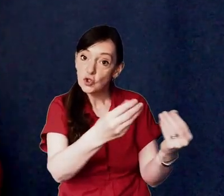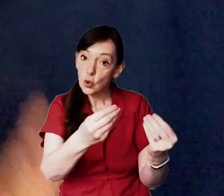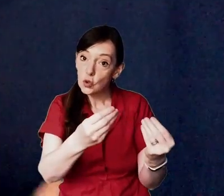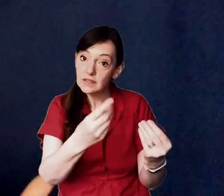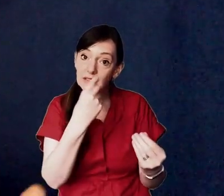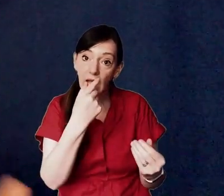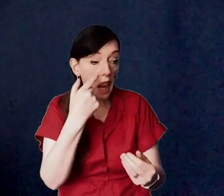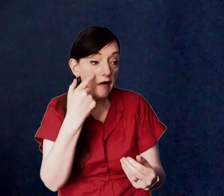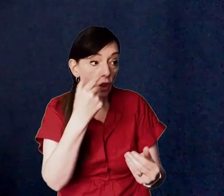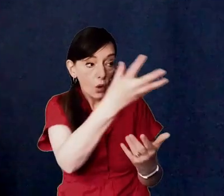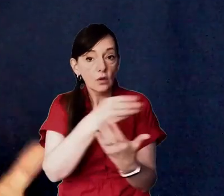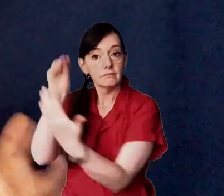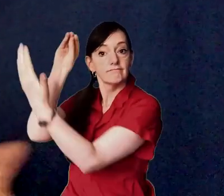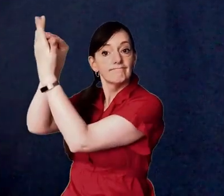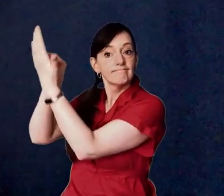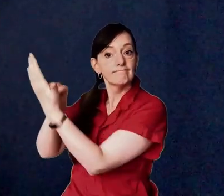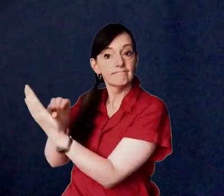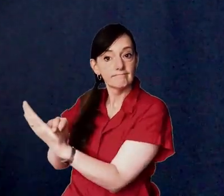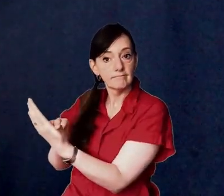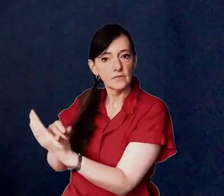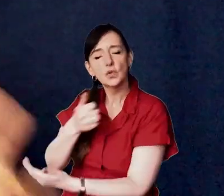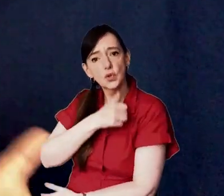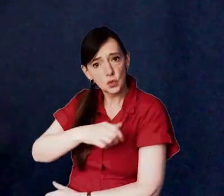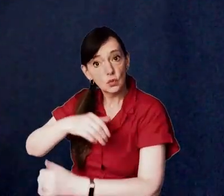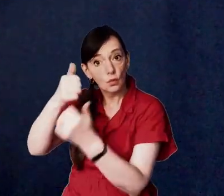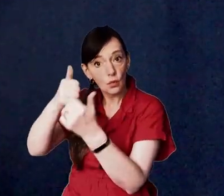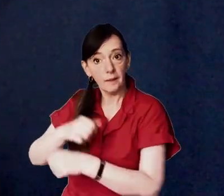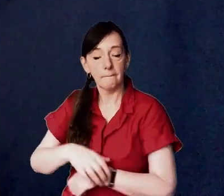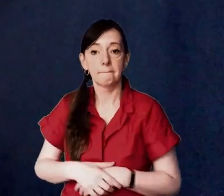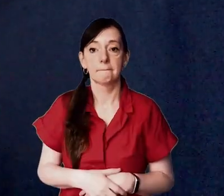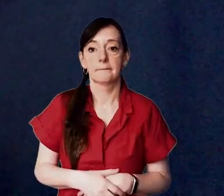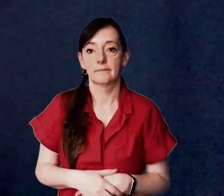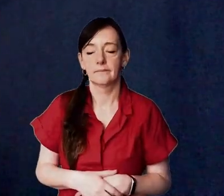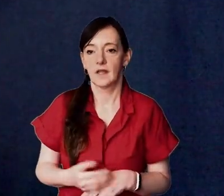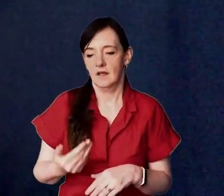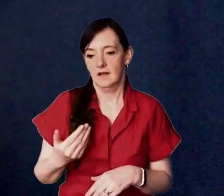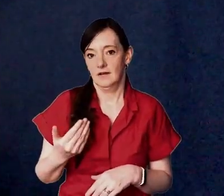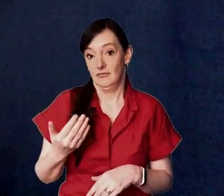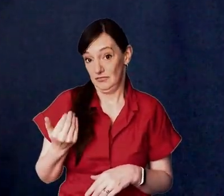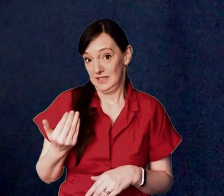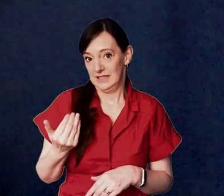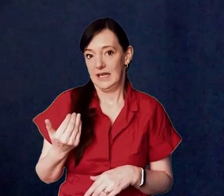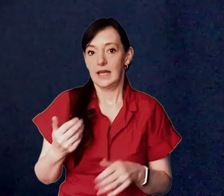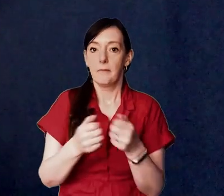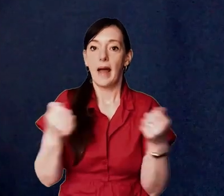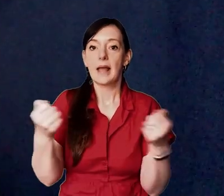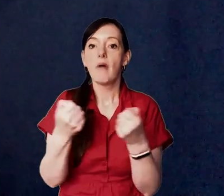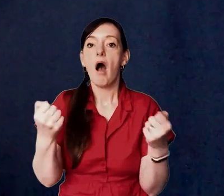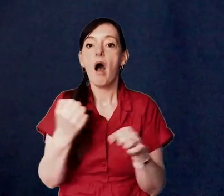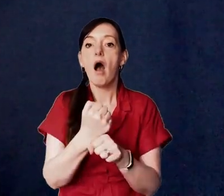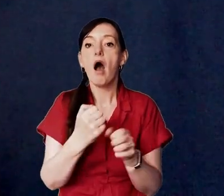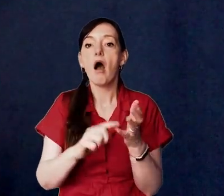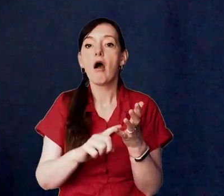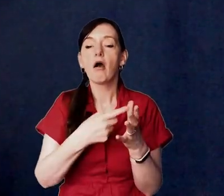way more people than ever are checking out christian content right now so use those resources and opportunities in fact a few months ago the